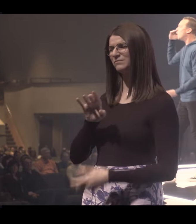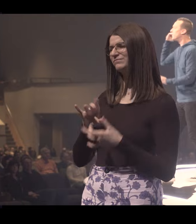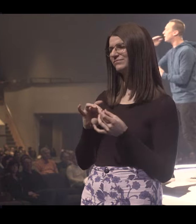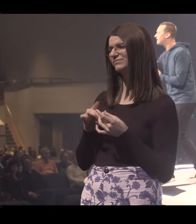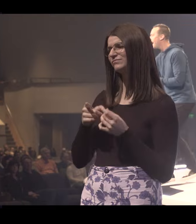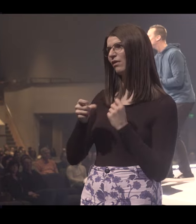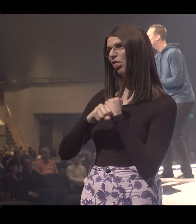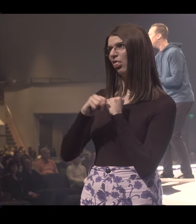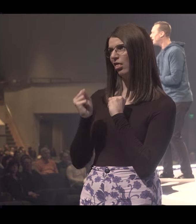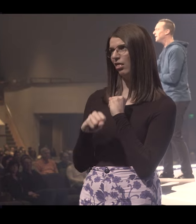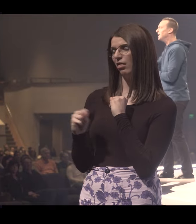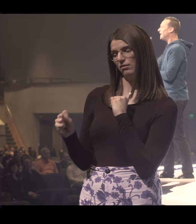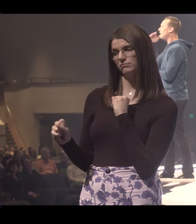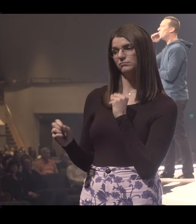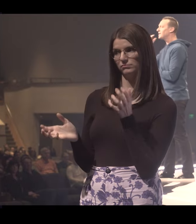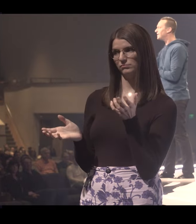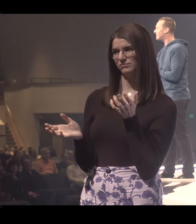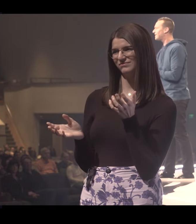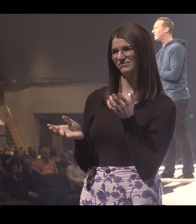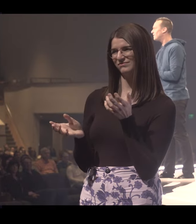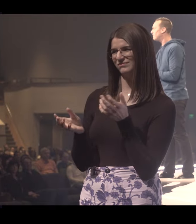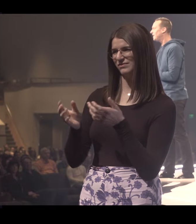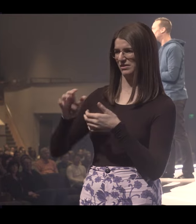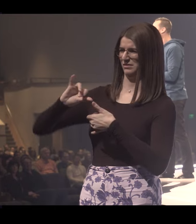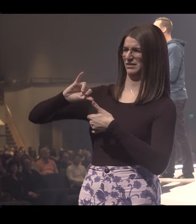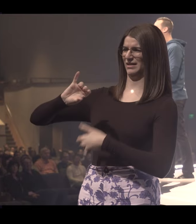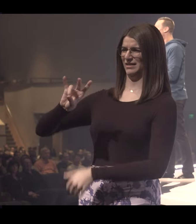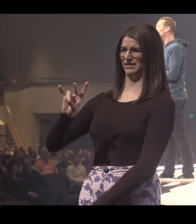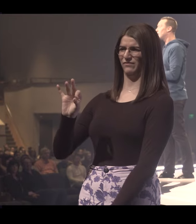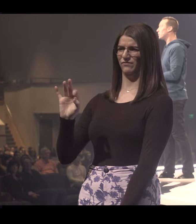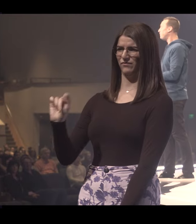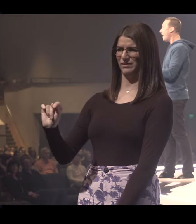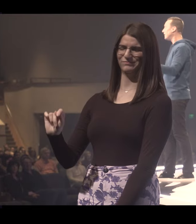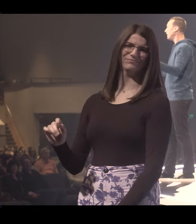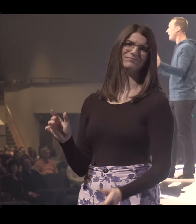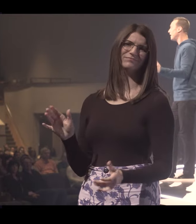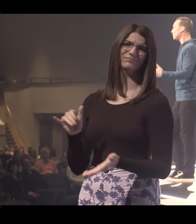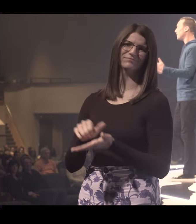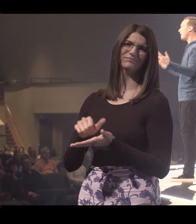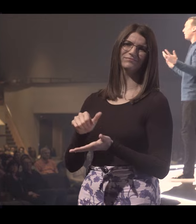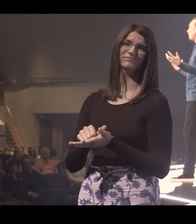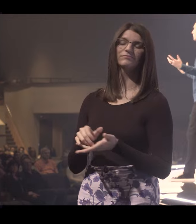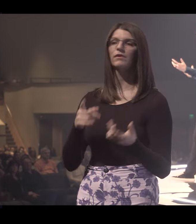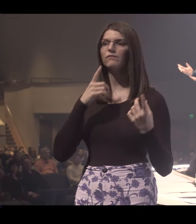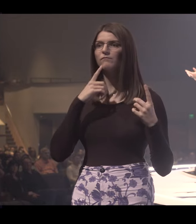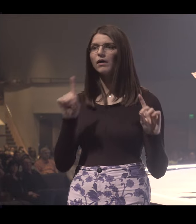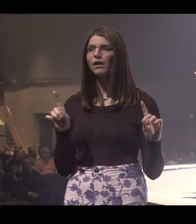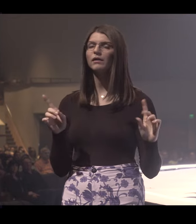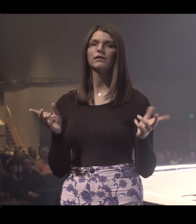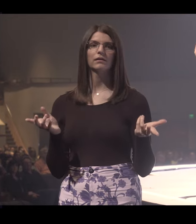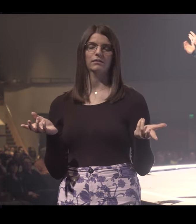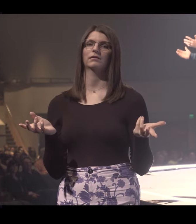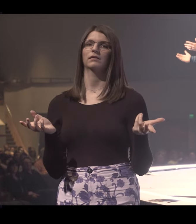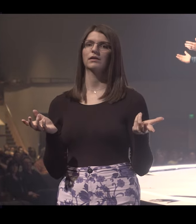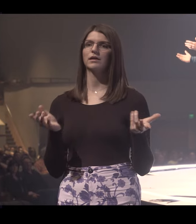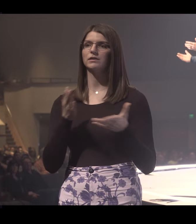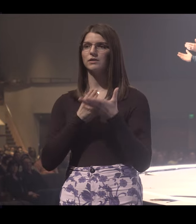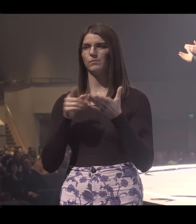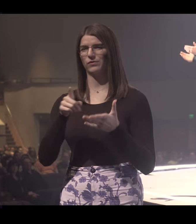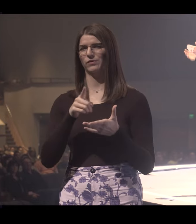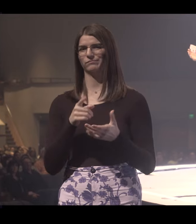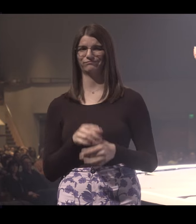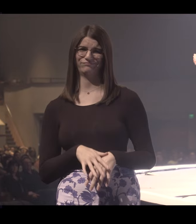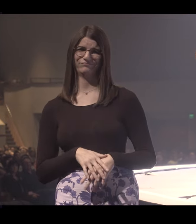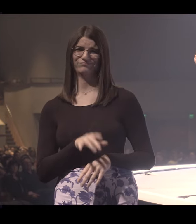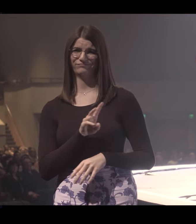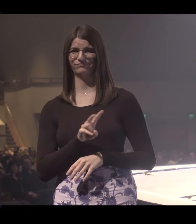always say, you're so over-exaggerating. He wasn't seven feet tall. And so finally, I got so tired of hearing her say that, and that's what some of